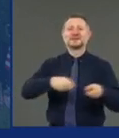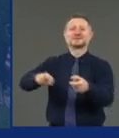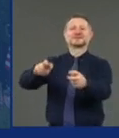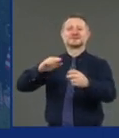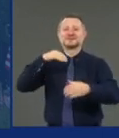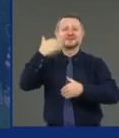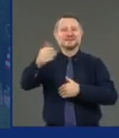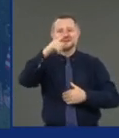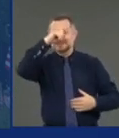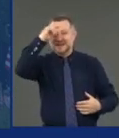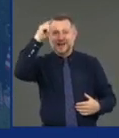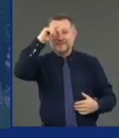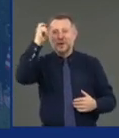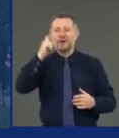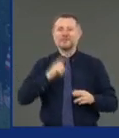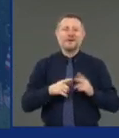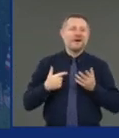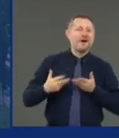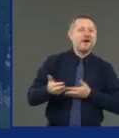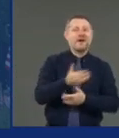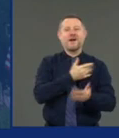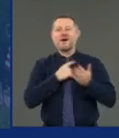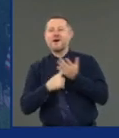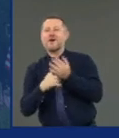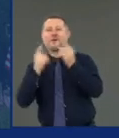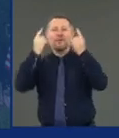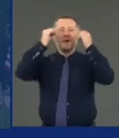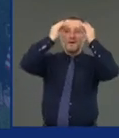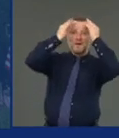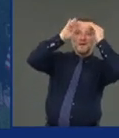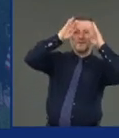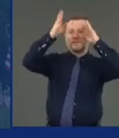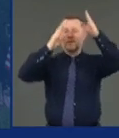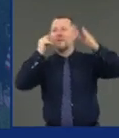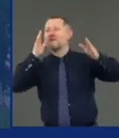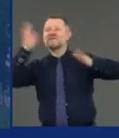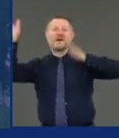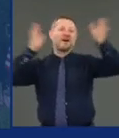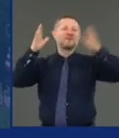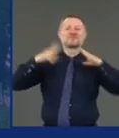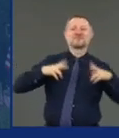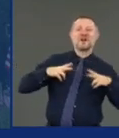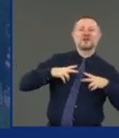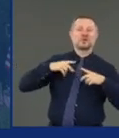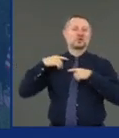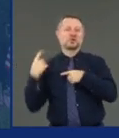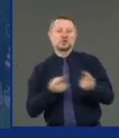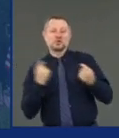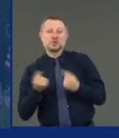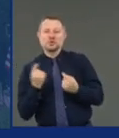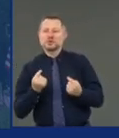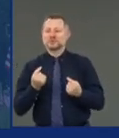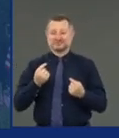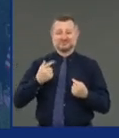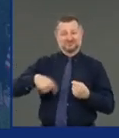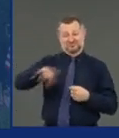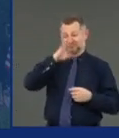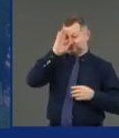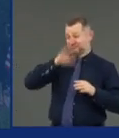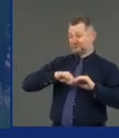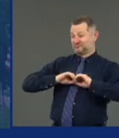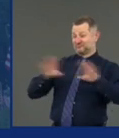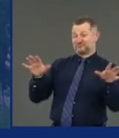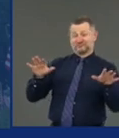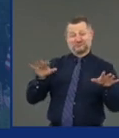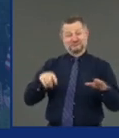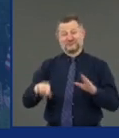starting to think about summer vacations and summer activity. We have that on a moderated basis in New York, but